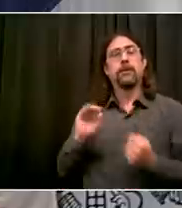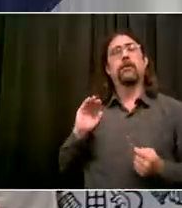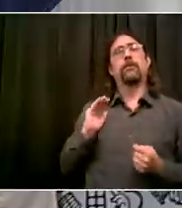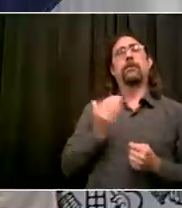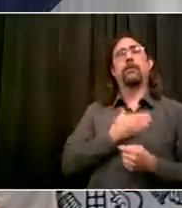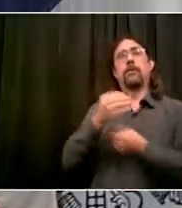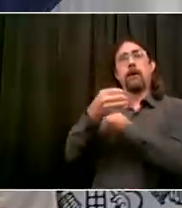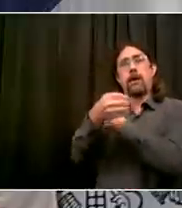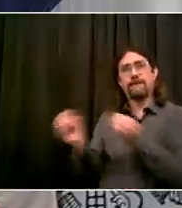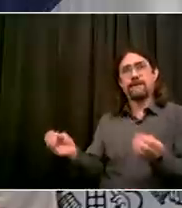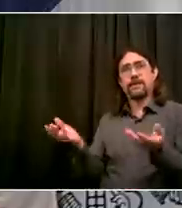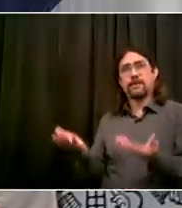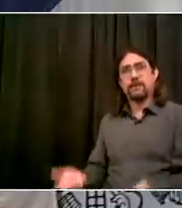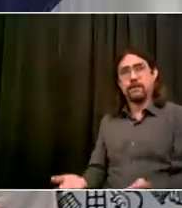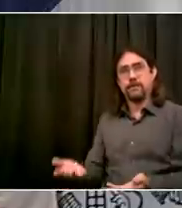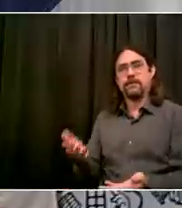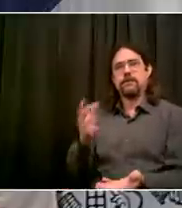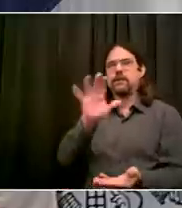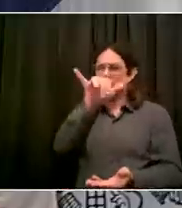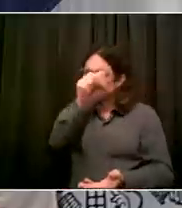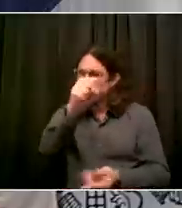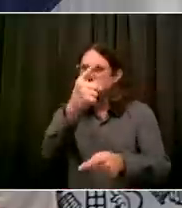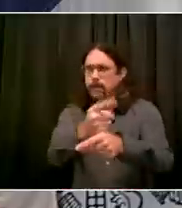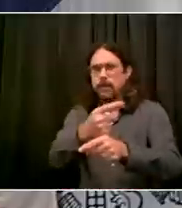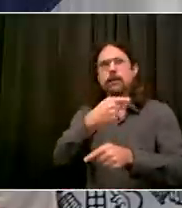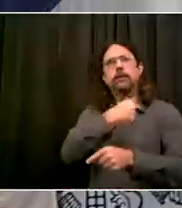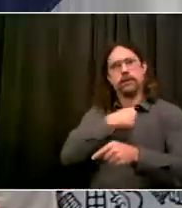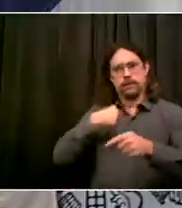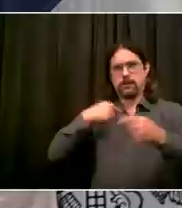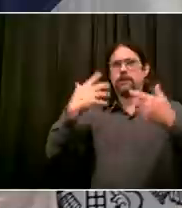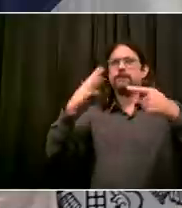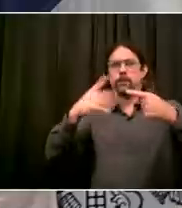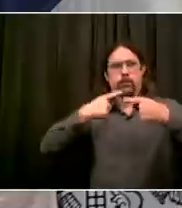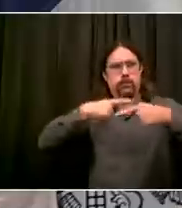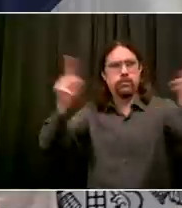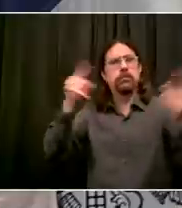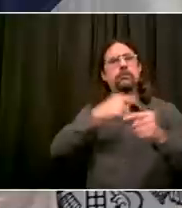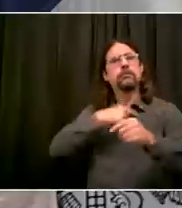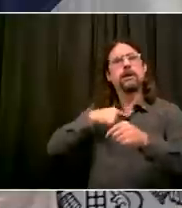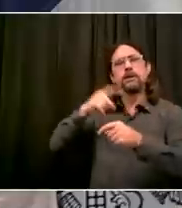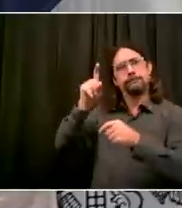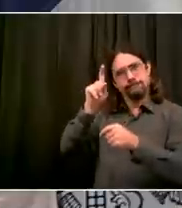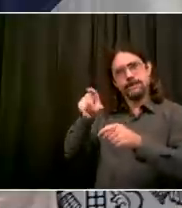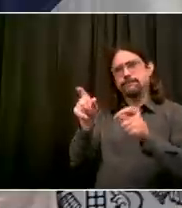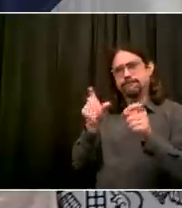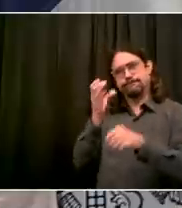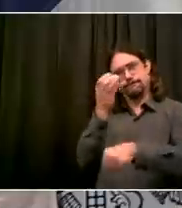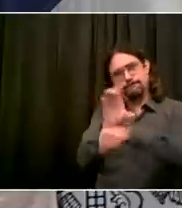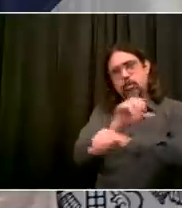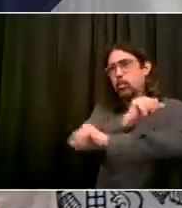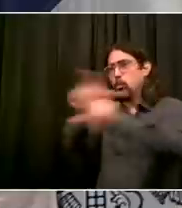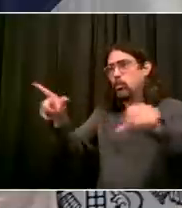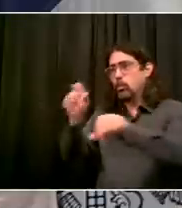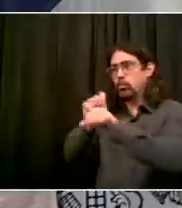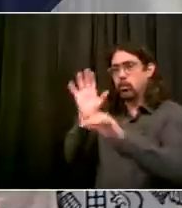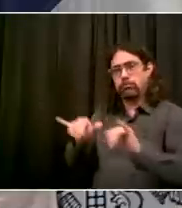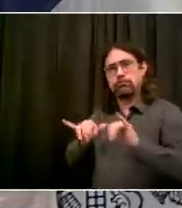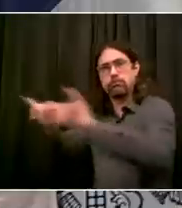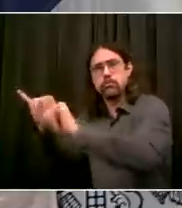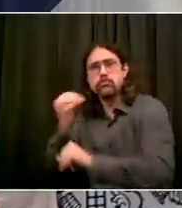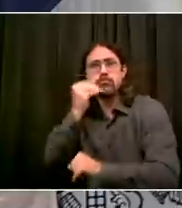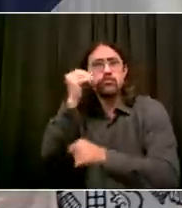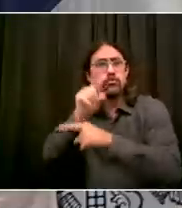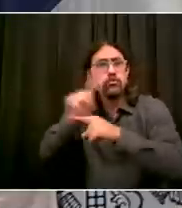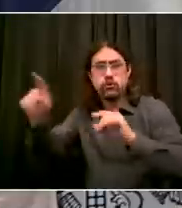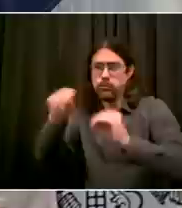the June budget, meaning from last year to this year, down 12%. And we're going to continue